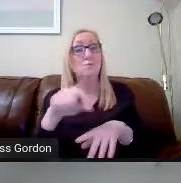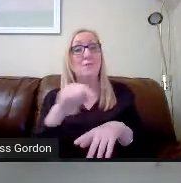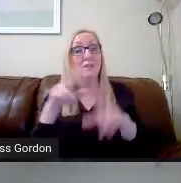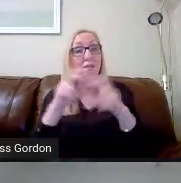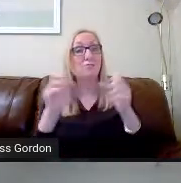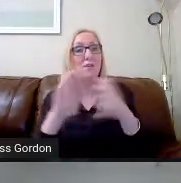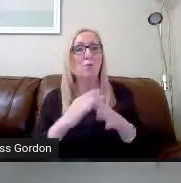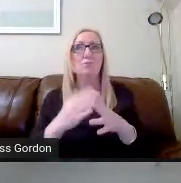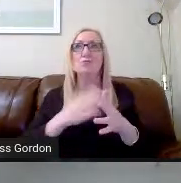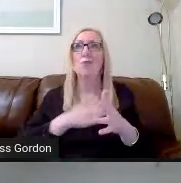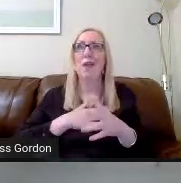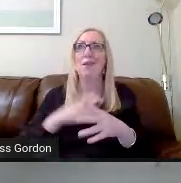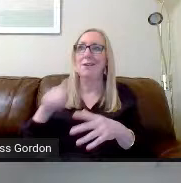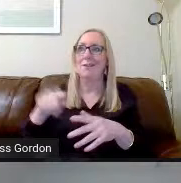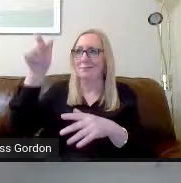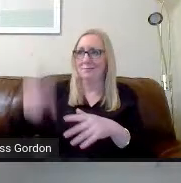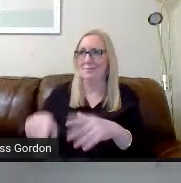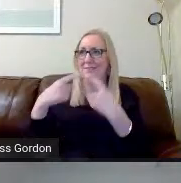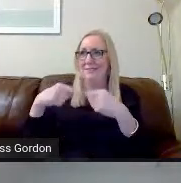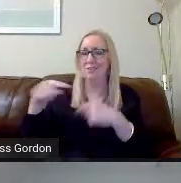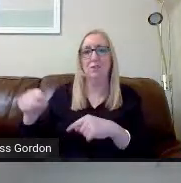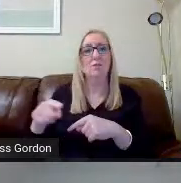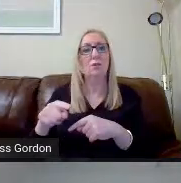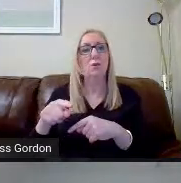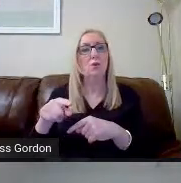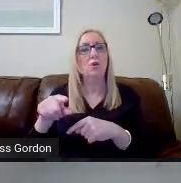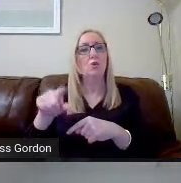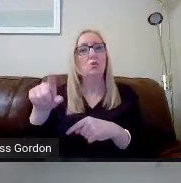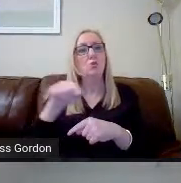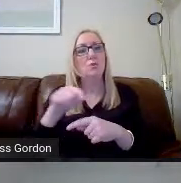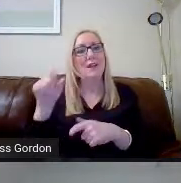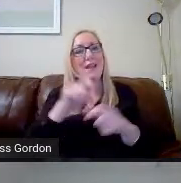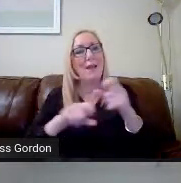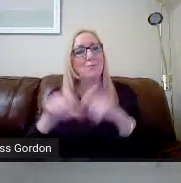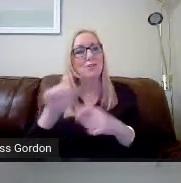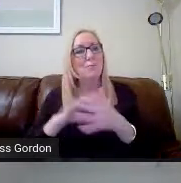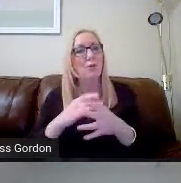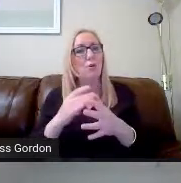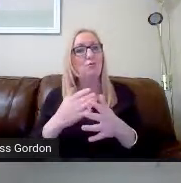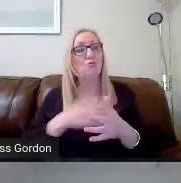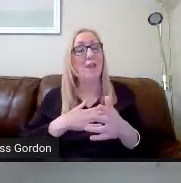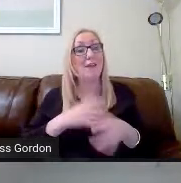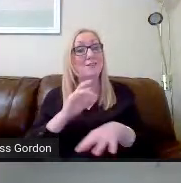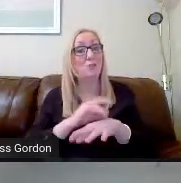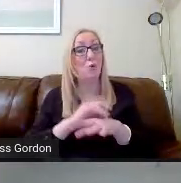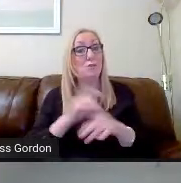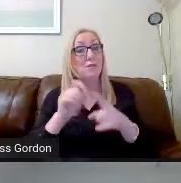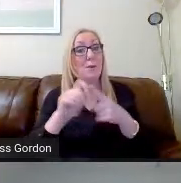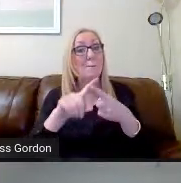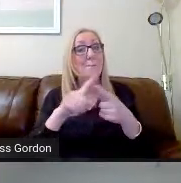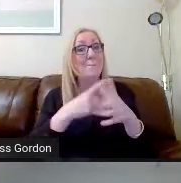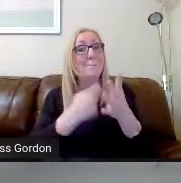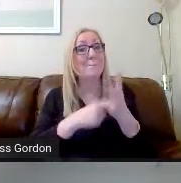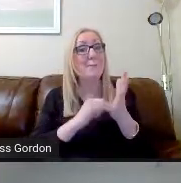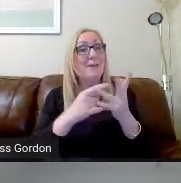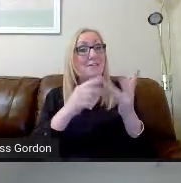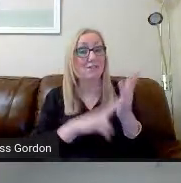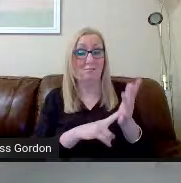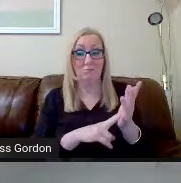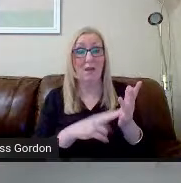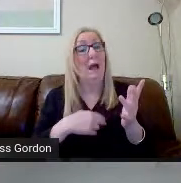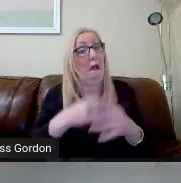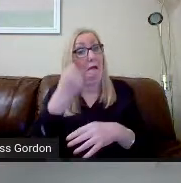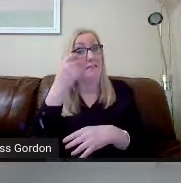You know, choosing chemistry because you like Dr. Pearson. And that's perfectly understandable because Dr. Pearson's a wonderful teacher.